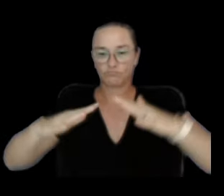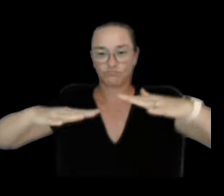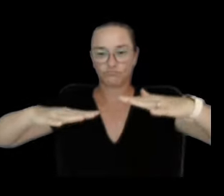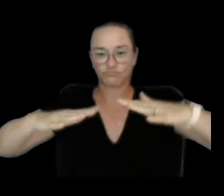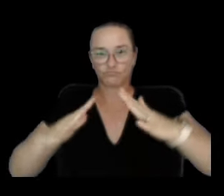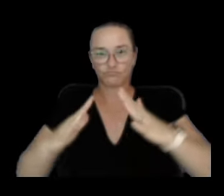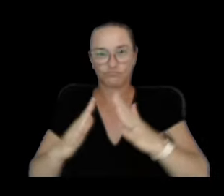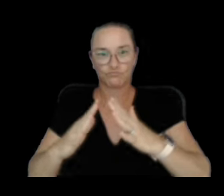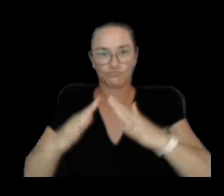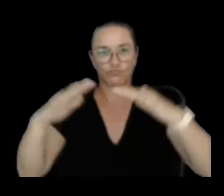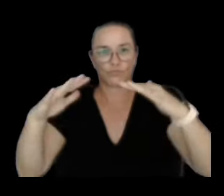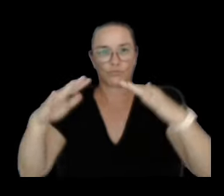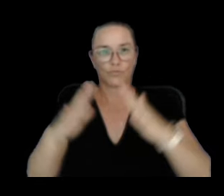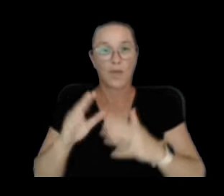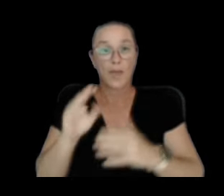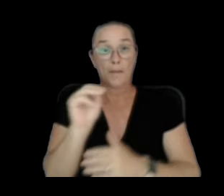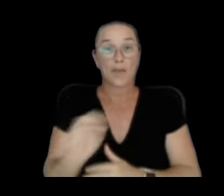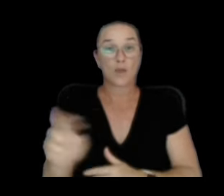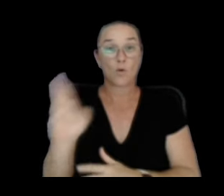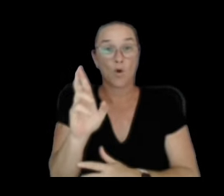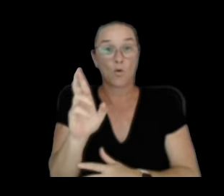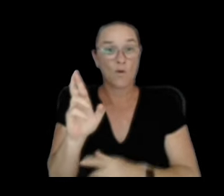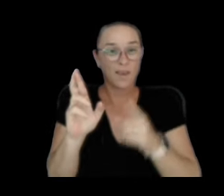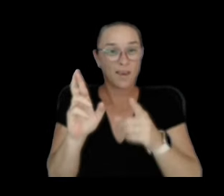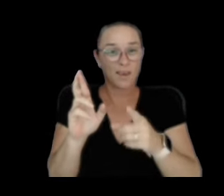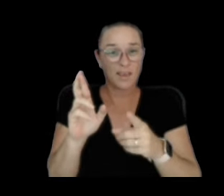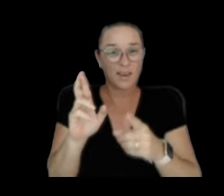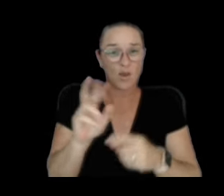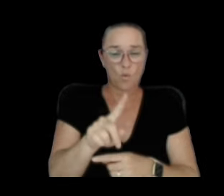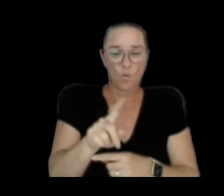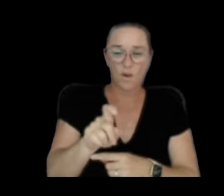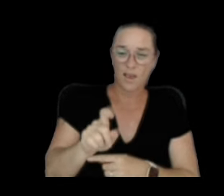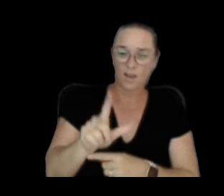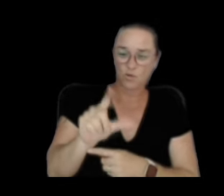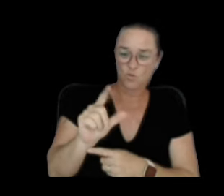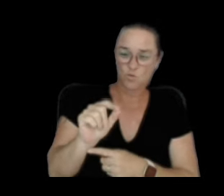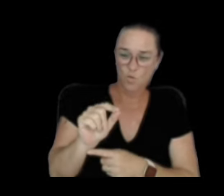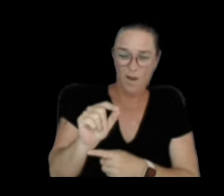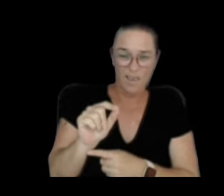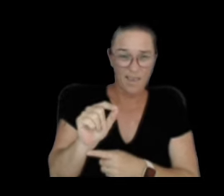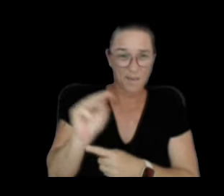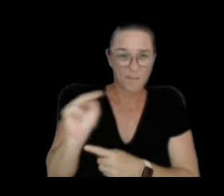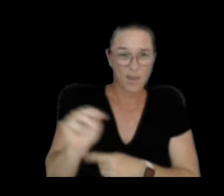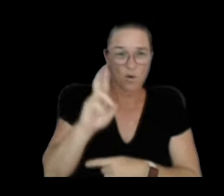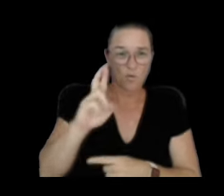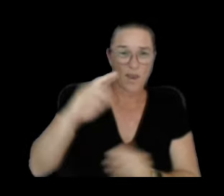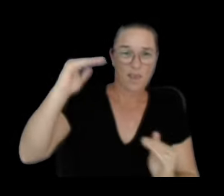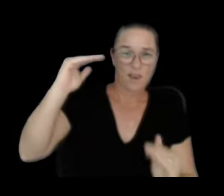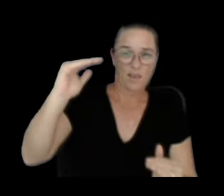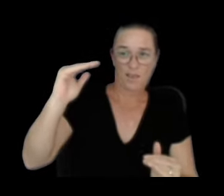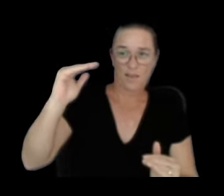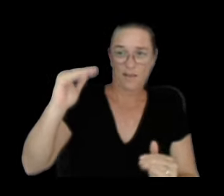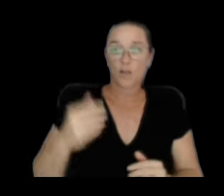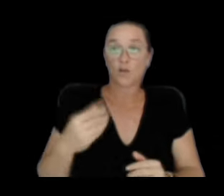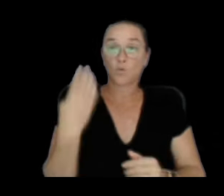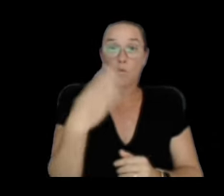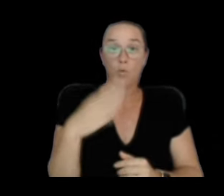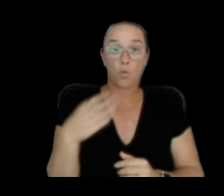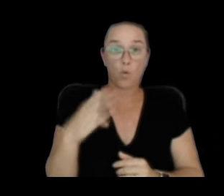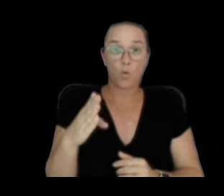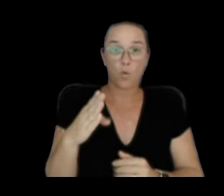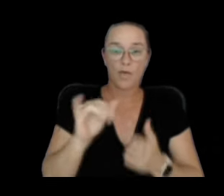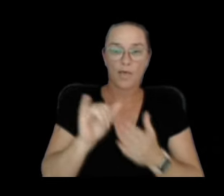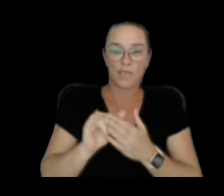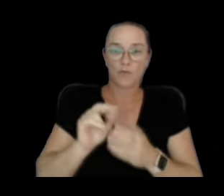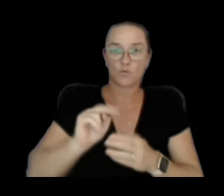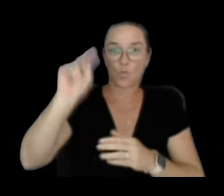We're looking at 120 micro radians from top to bottom on the escape road. With our blue vector, which is pointing north-south,